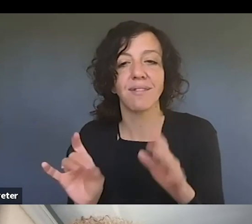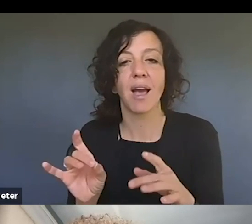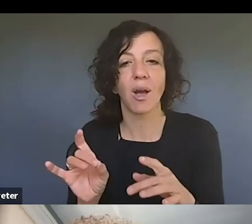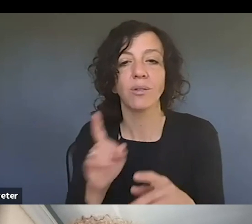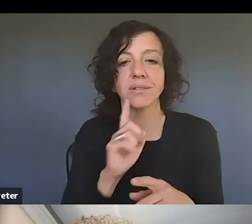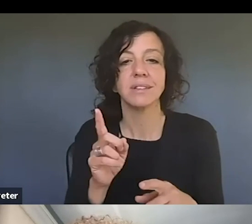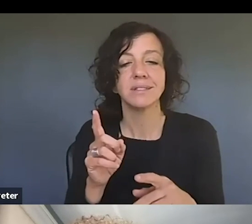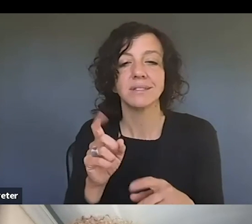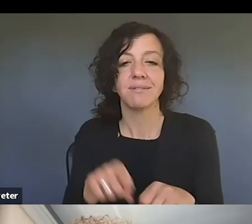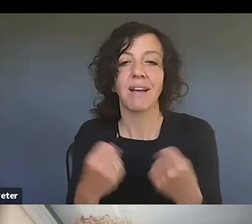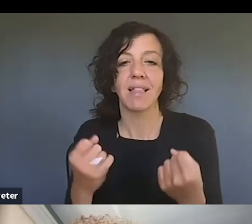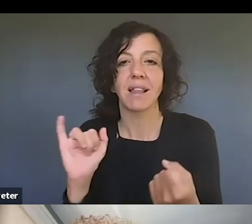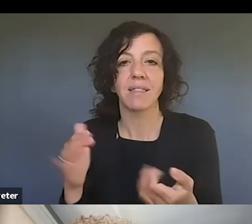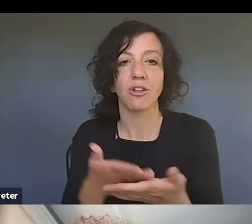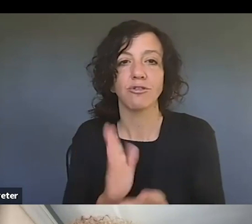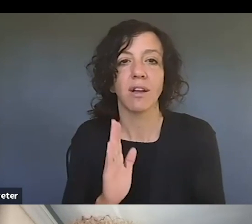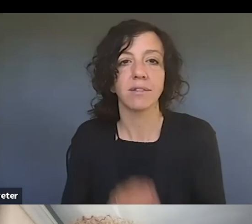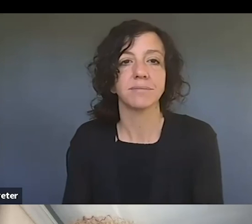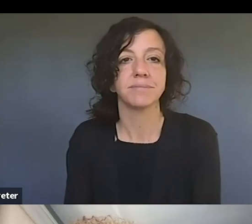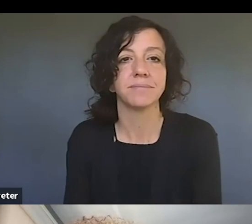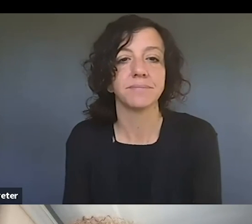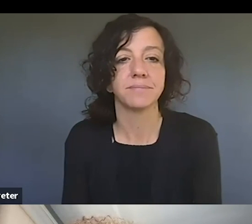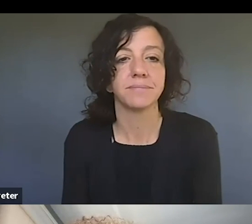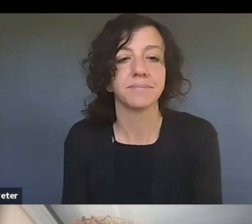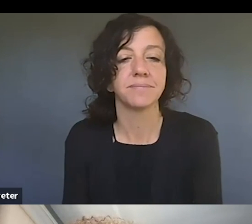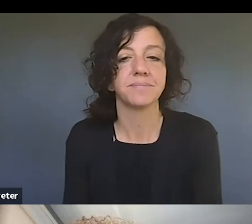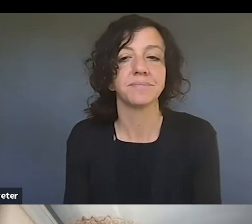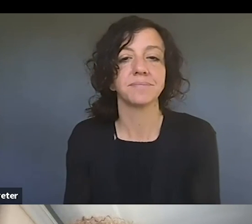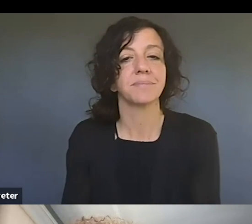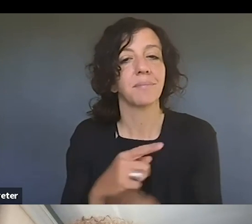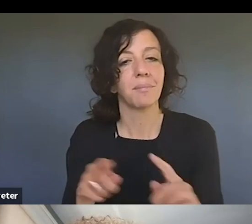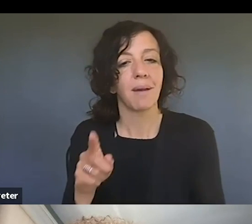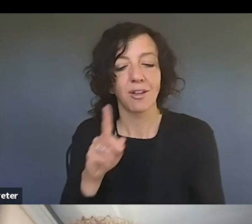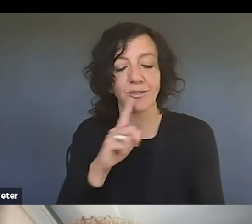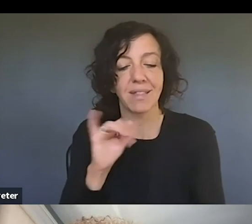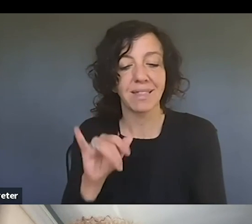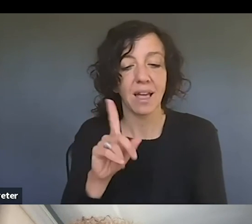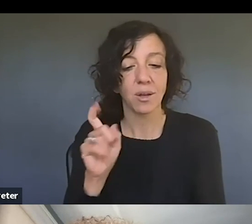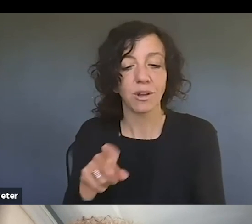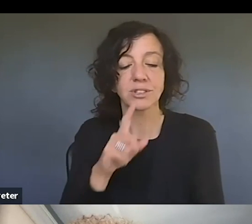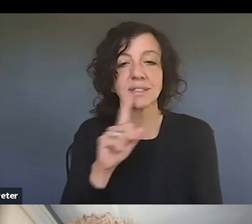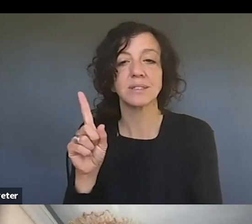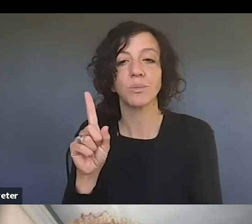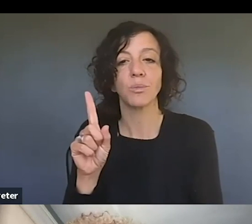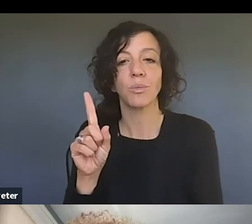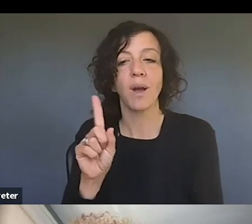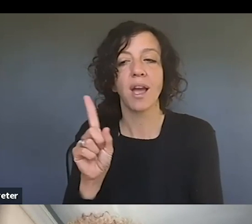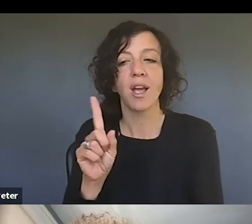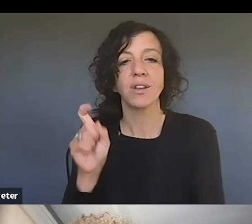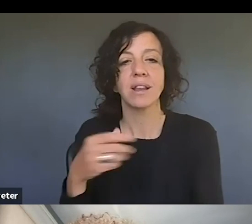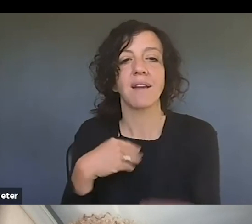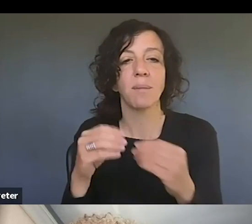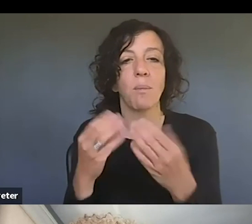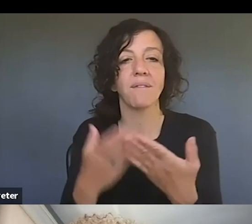um but it you know it's a it's a question where you really need more facts and circumstances